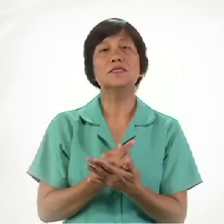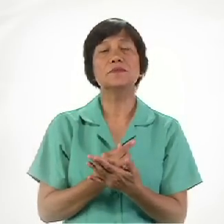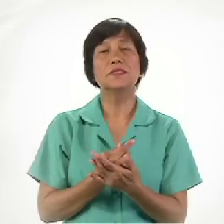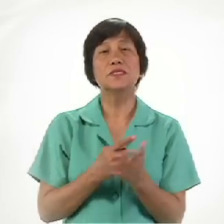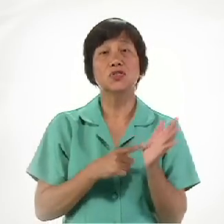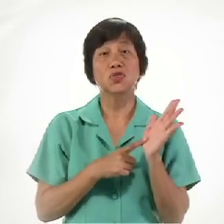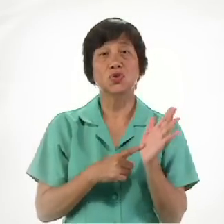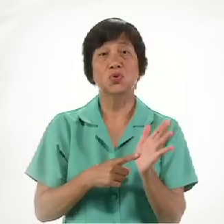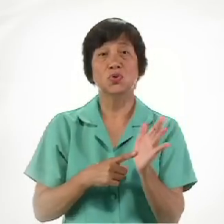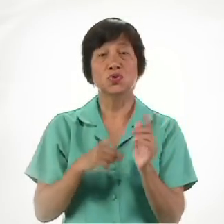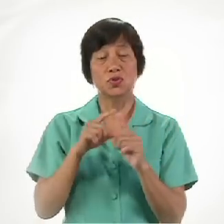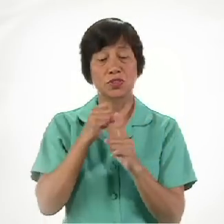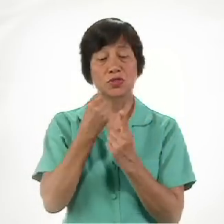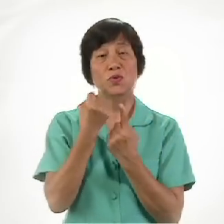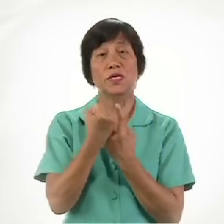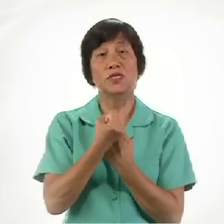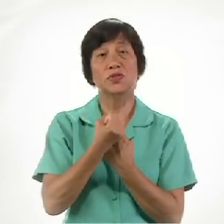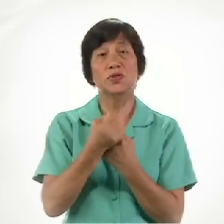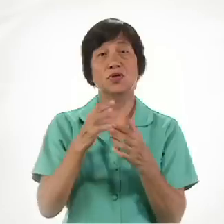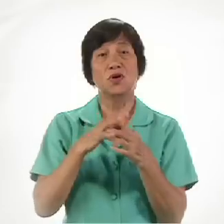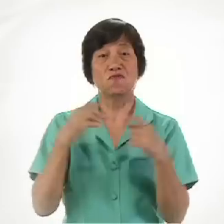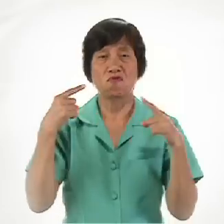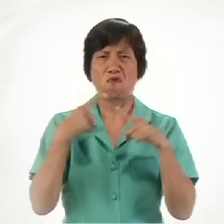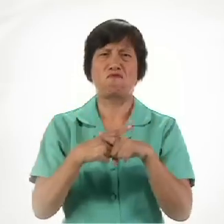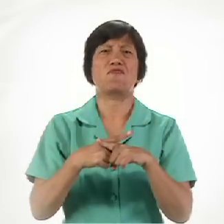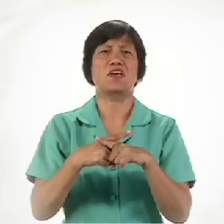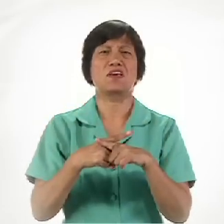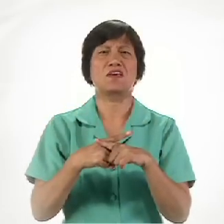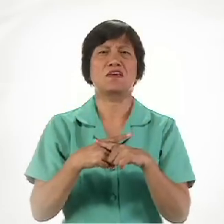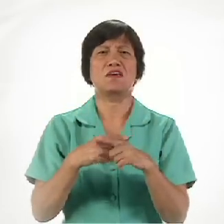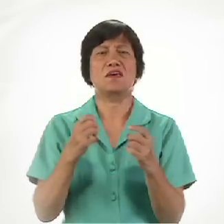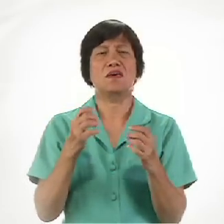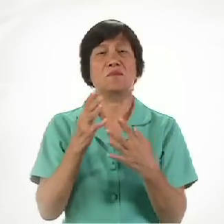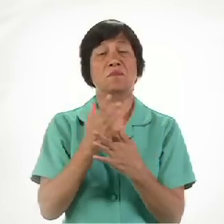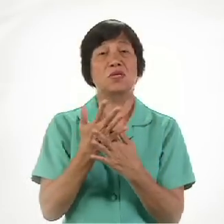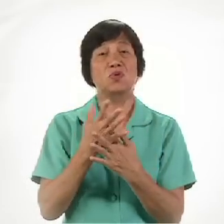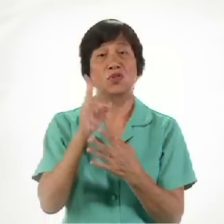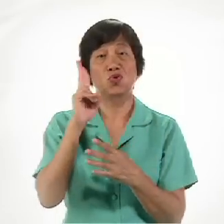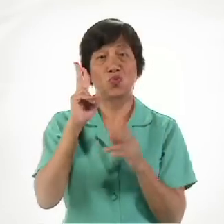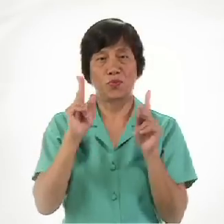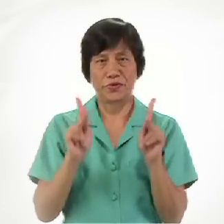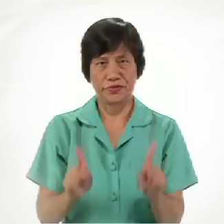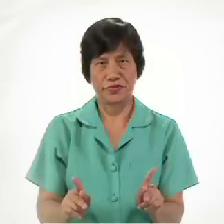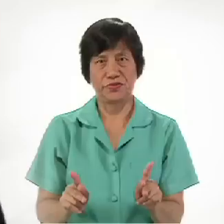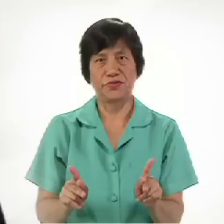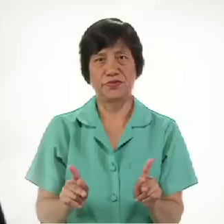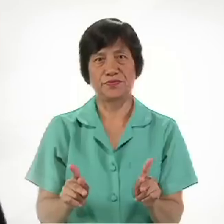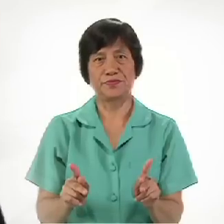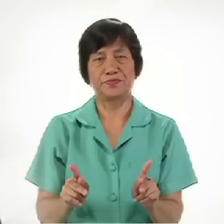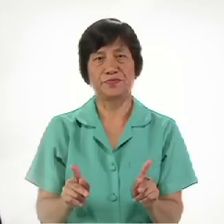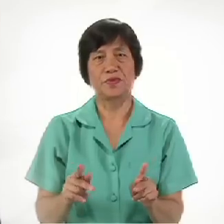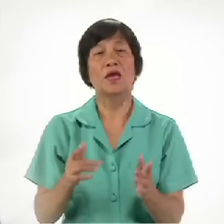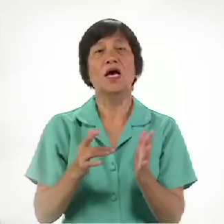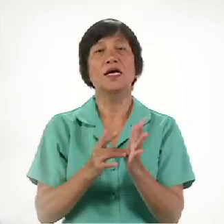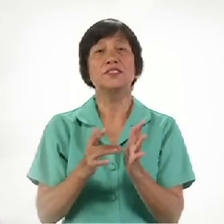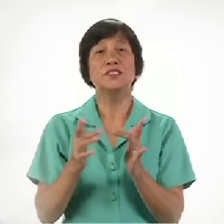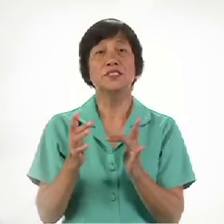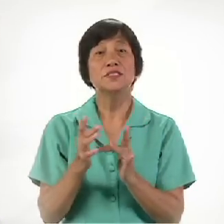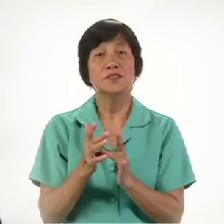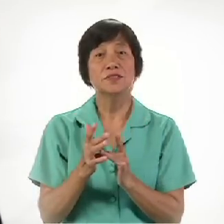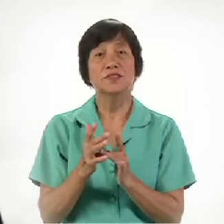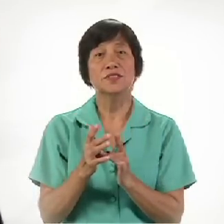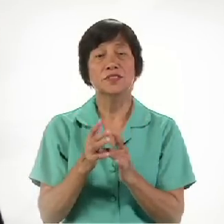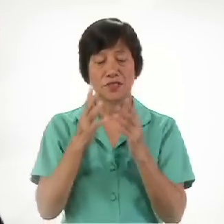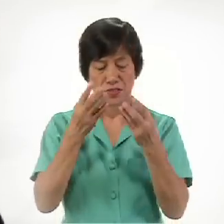to A situation Of conflict Between Two persons Jesus Jesus